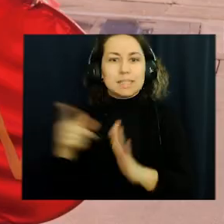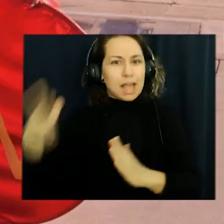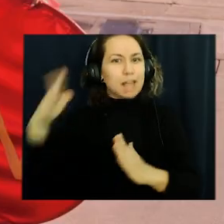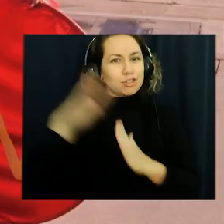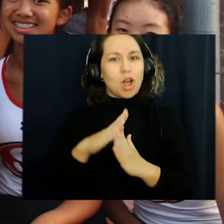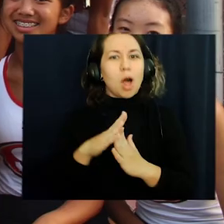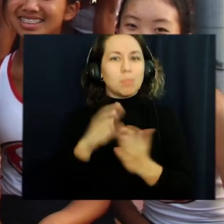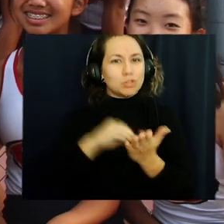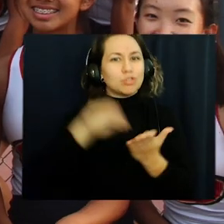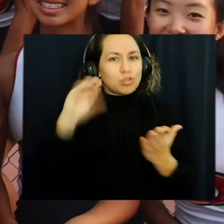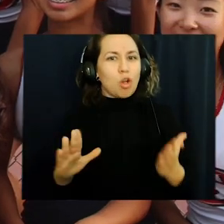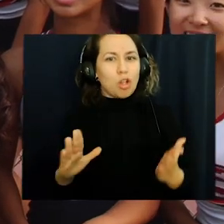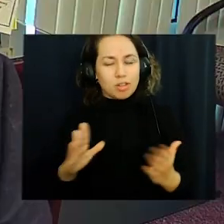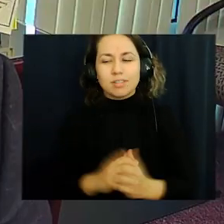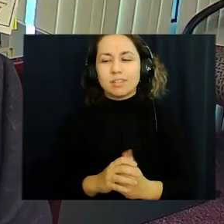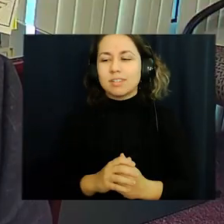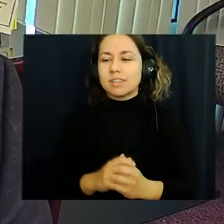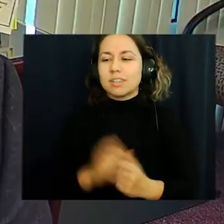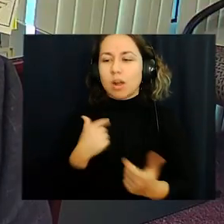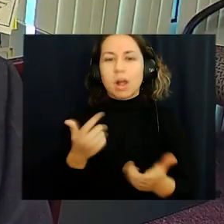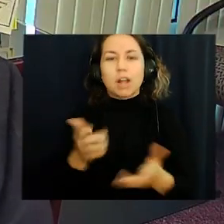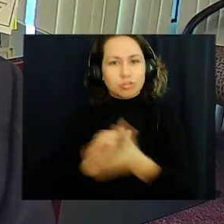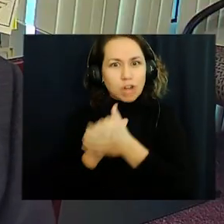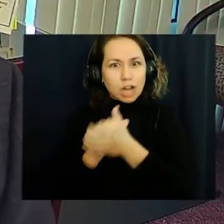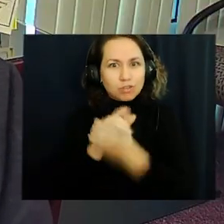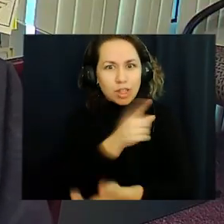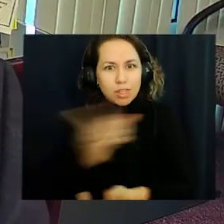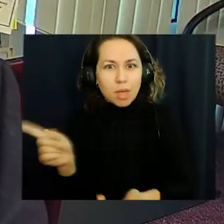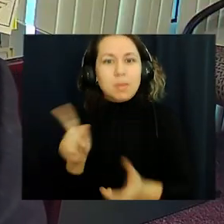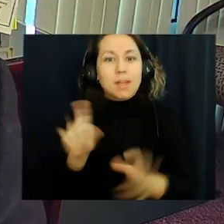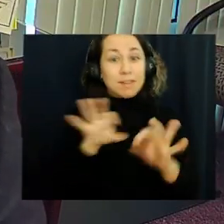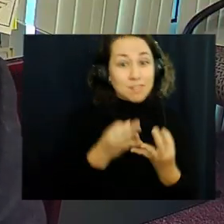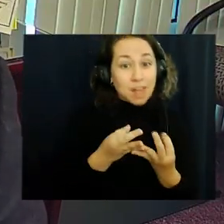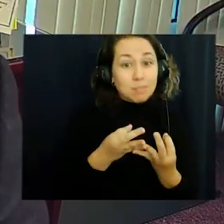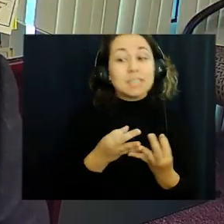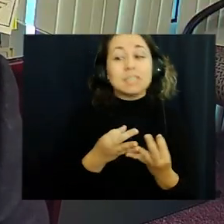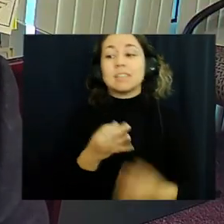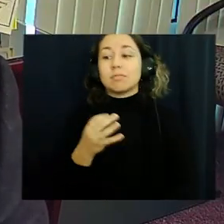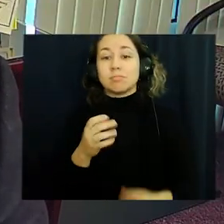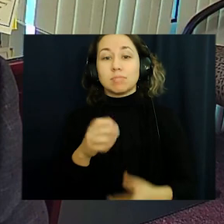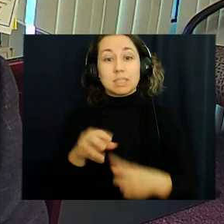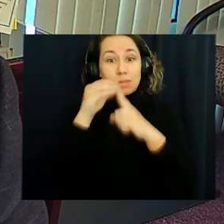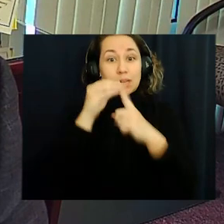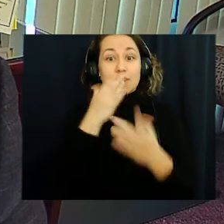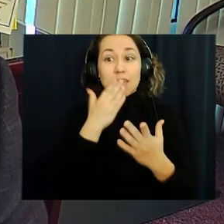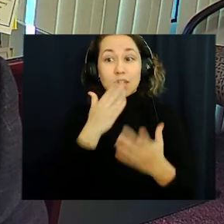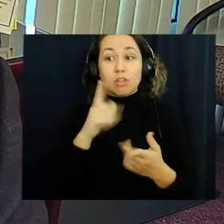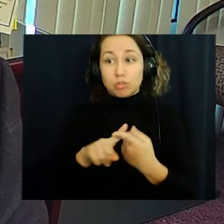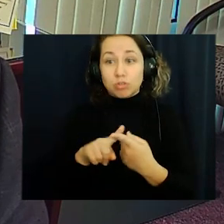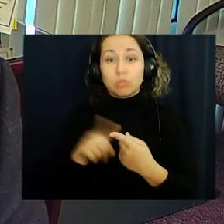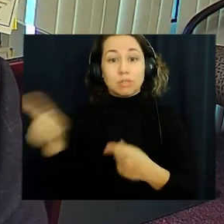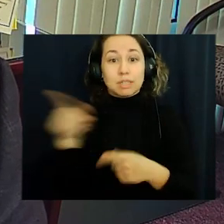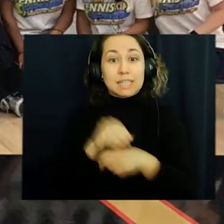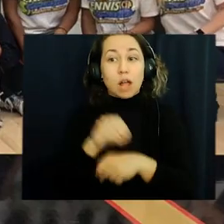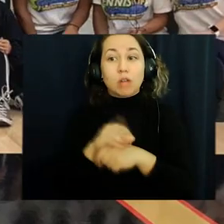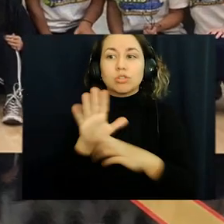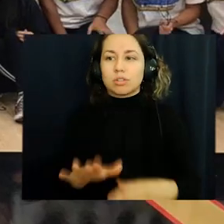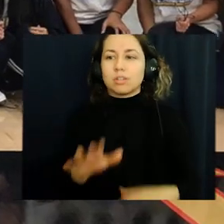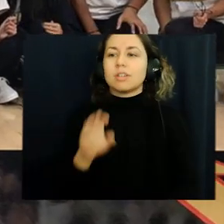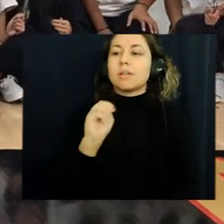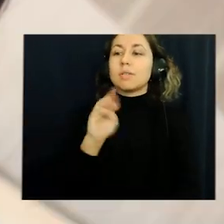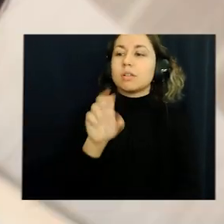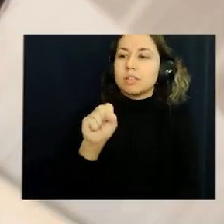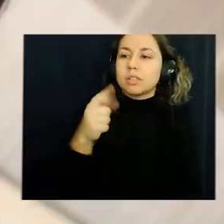has made them a top scholar. I want to take this opportunity to congratulate the Jaguars, our families, and want to offer a special thank you to our counselors,